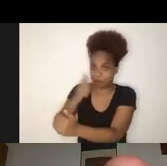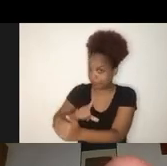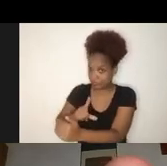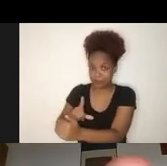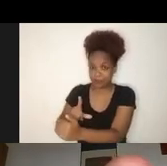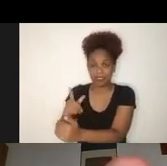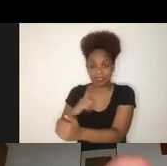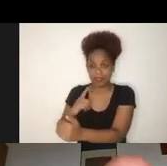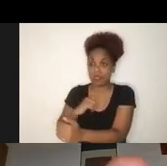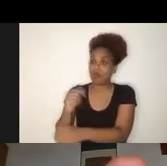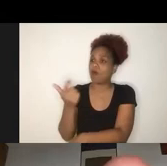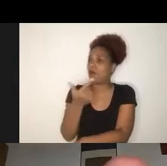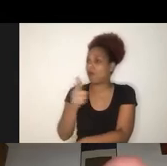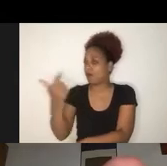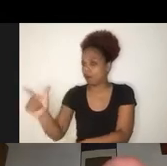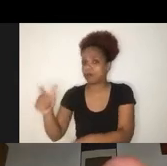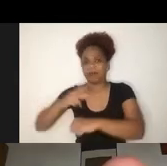South Africa.